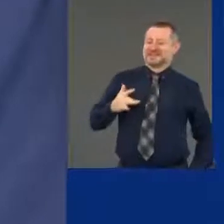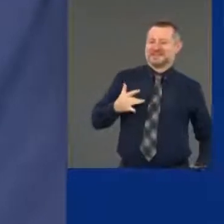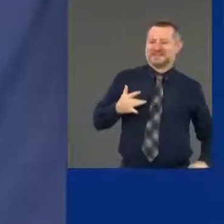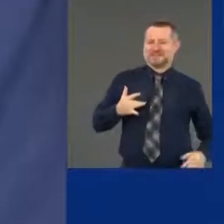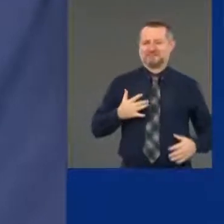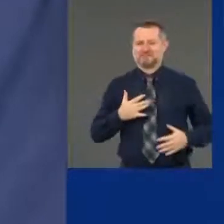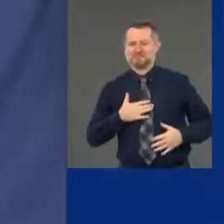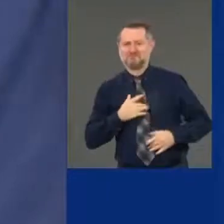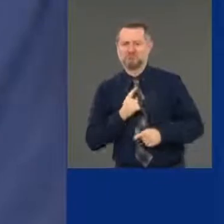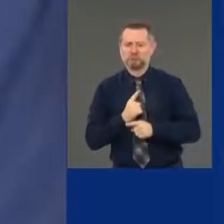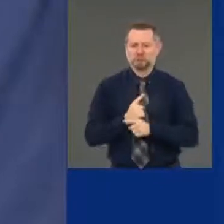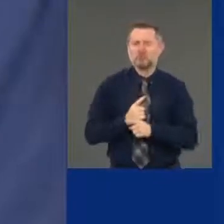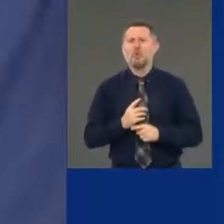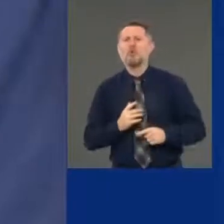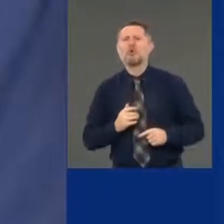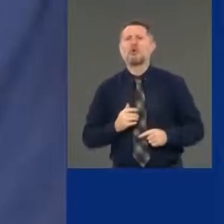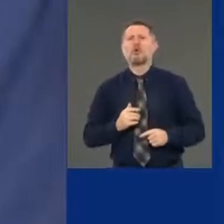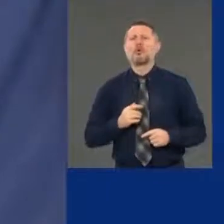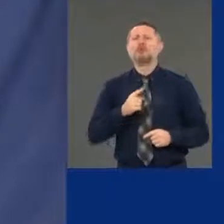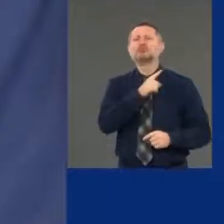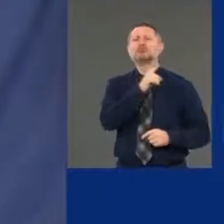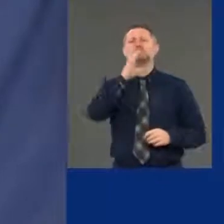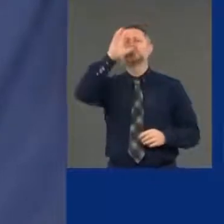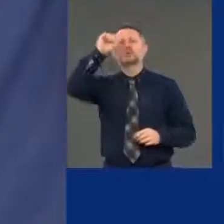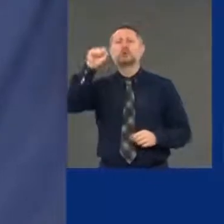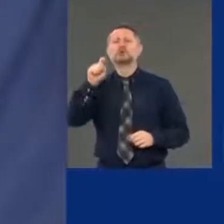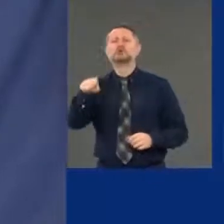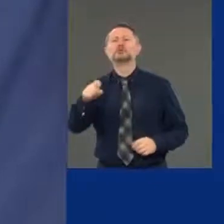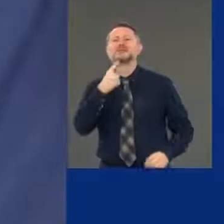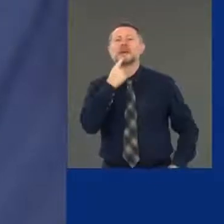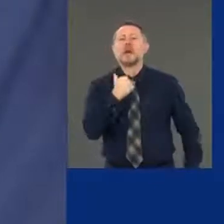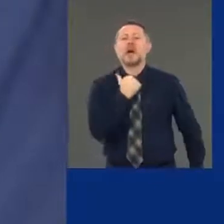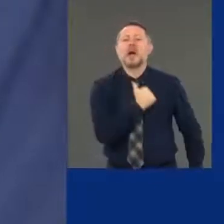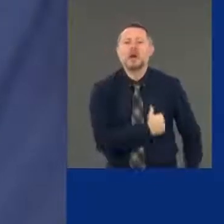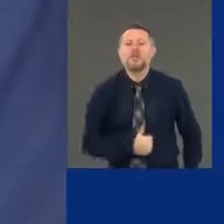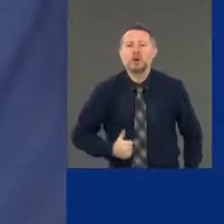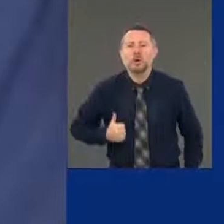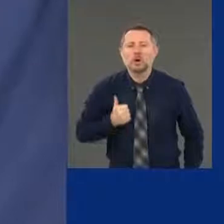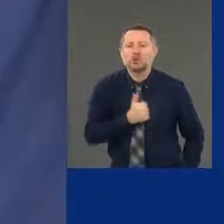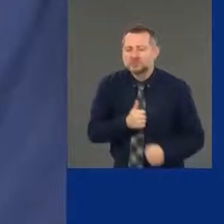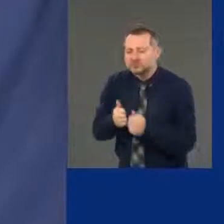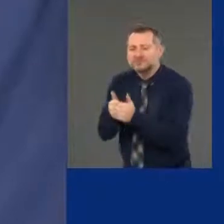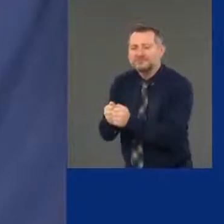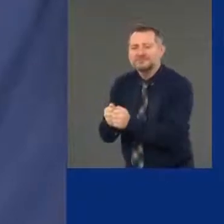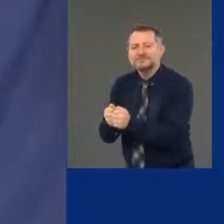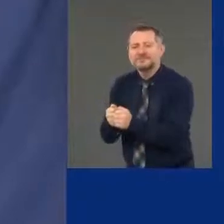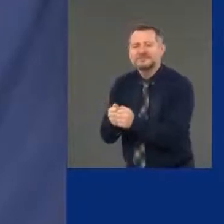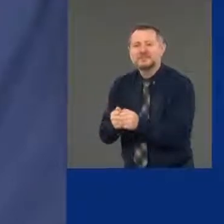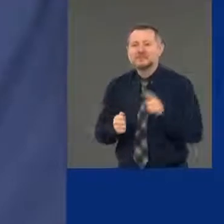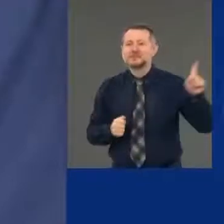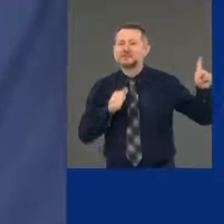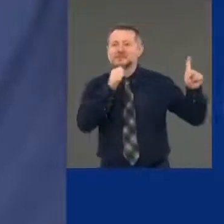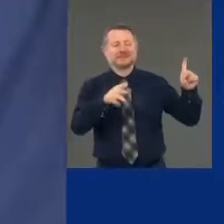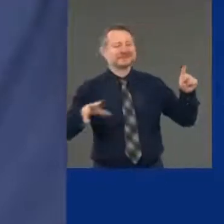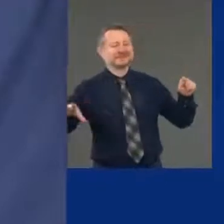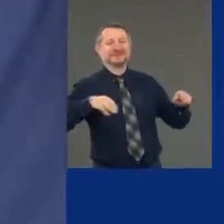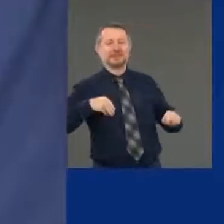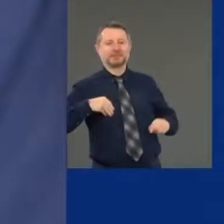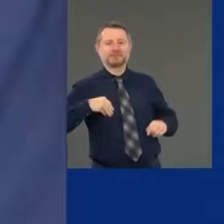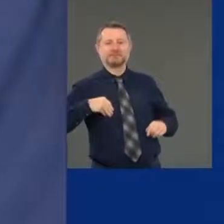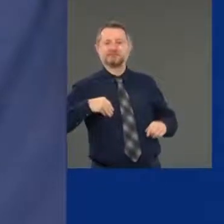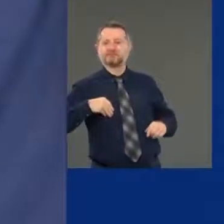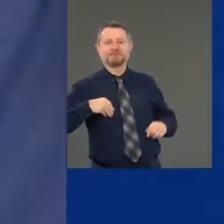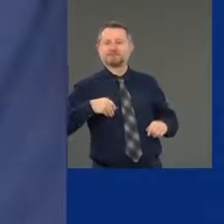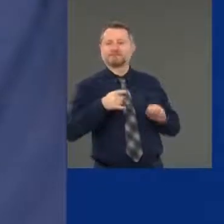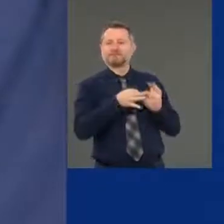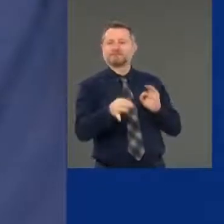apologize for that tweet because it is wholly unacceptable. Not a piece